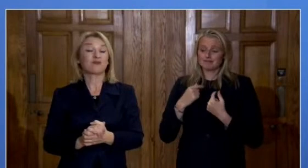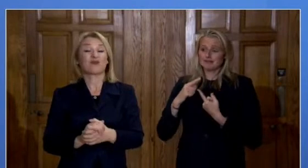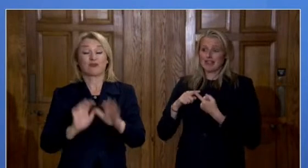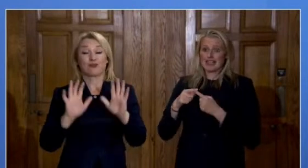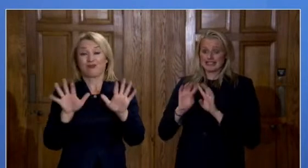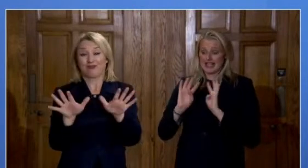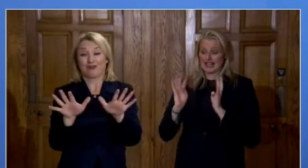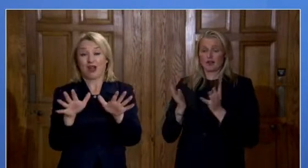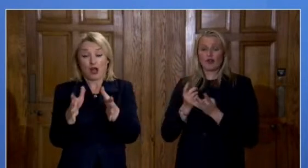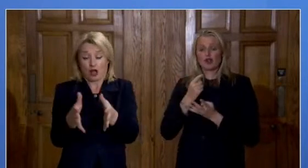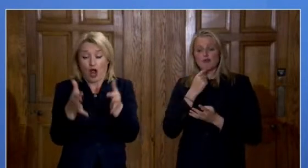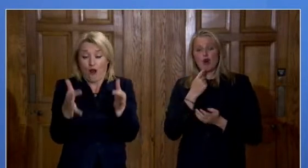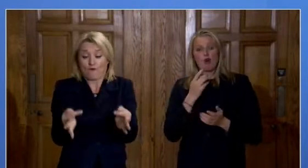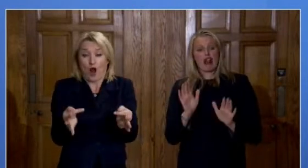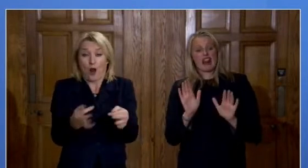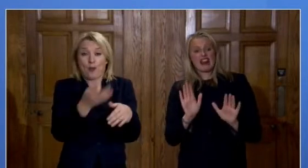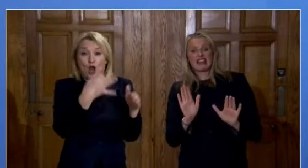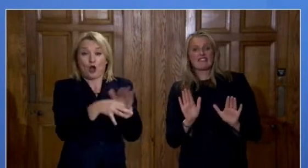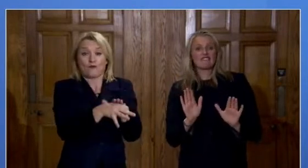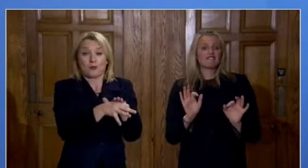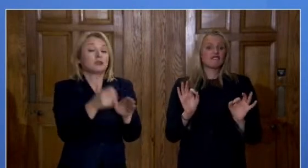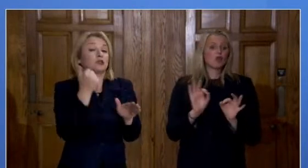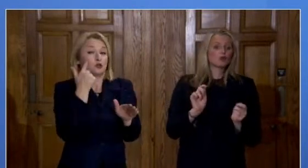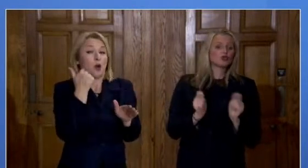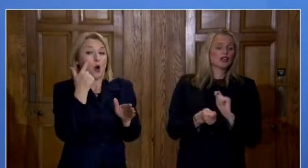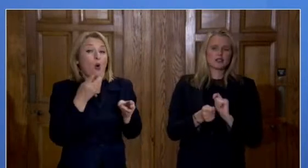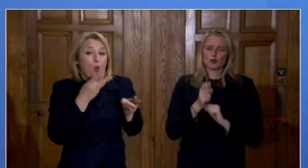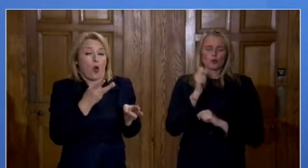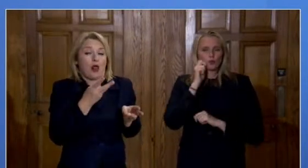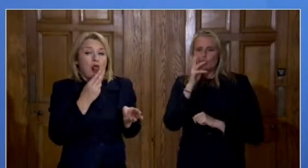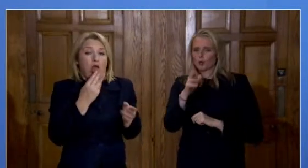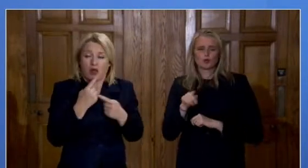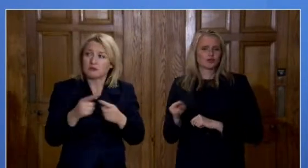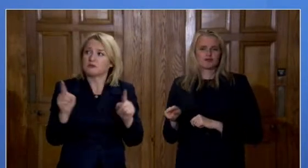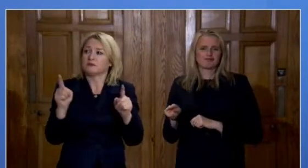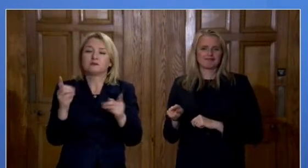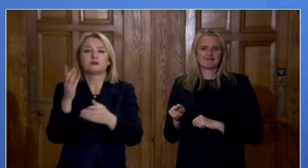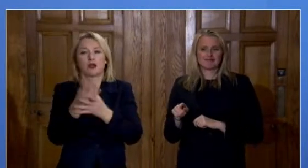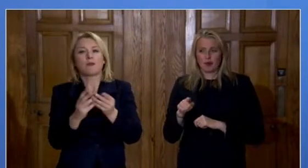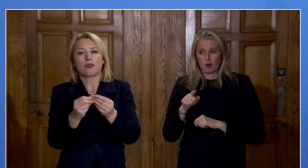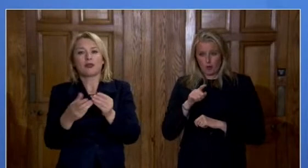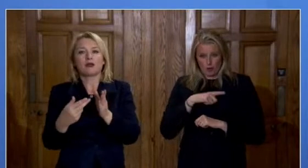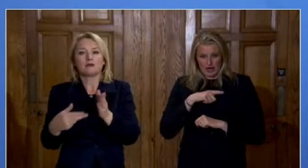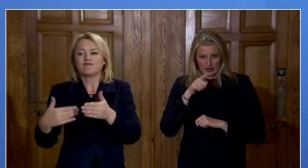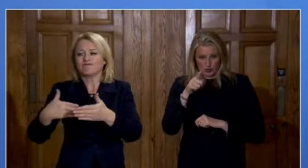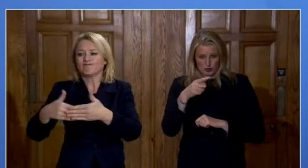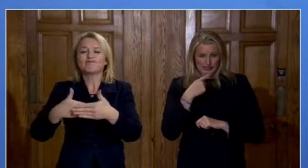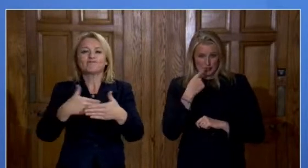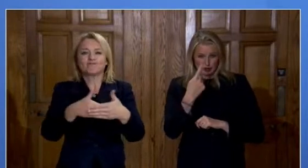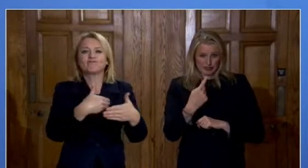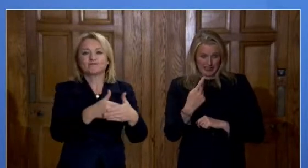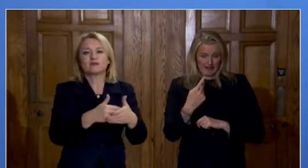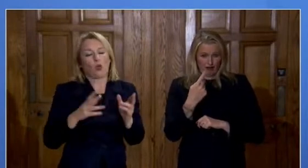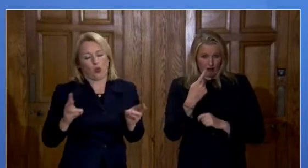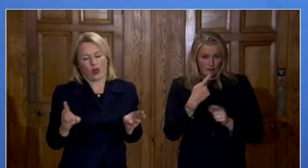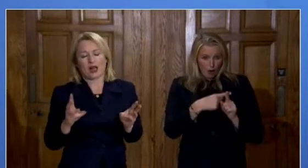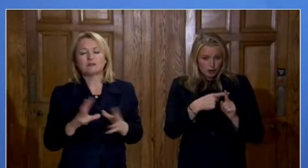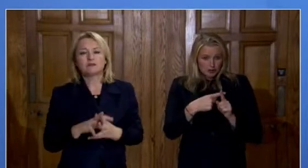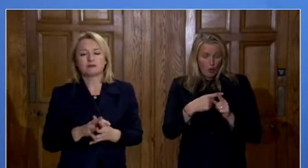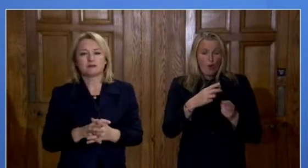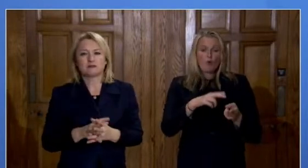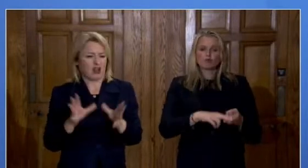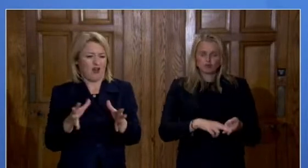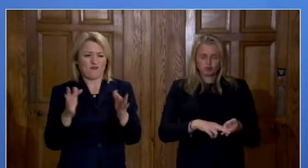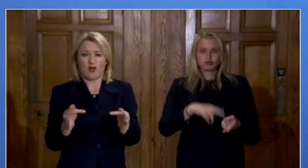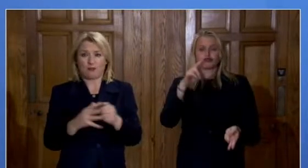not to do something tomorrow uh when you're yourself you know you indicated the increase that we've had in the past